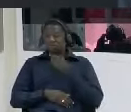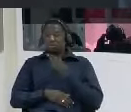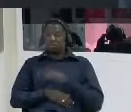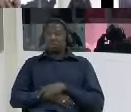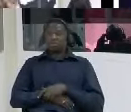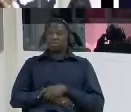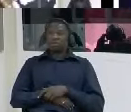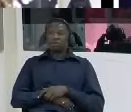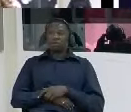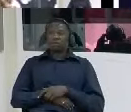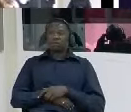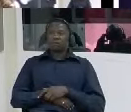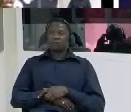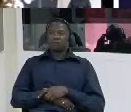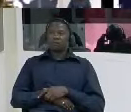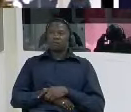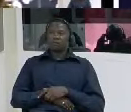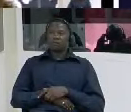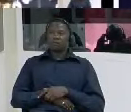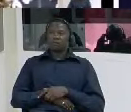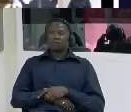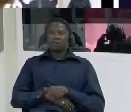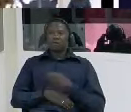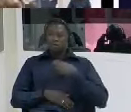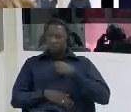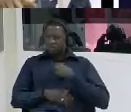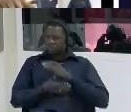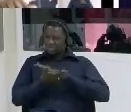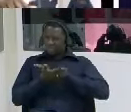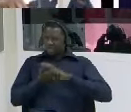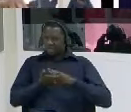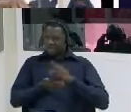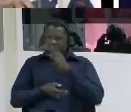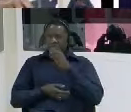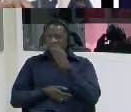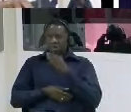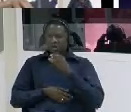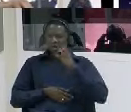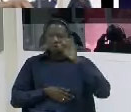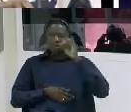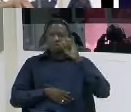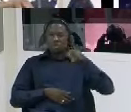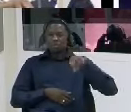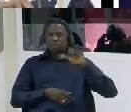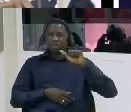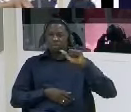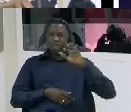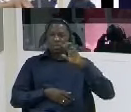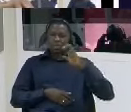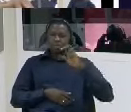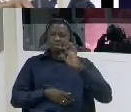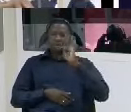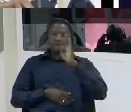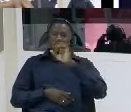it's so just that we are um clear you mentioned omar fall and not omar ba is that correct yeah it's omar fall